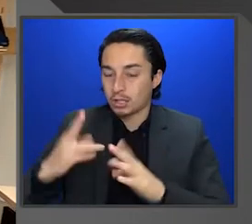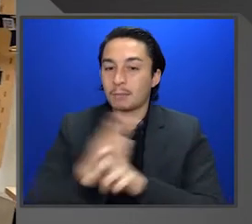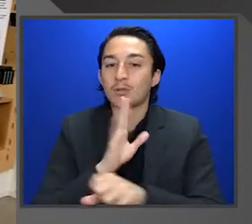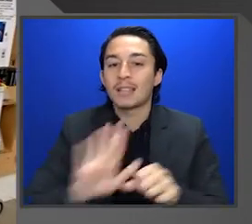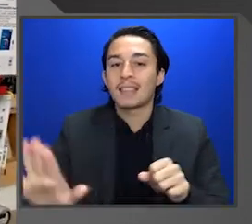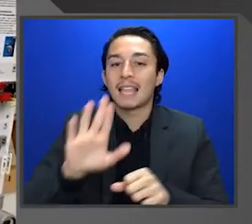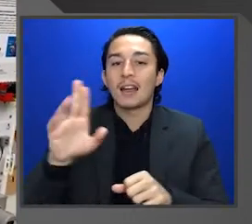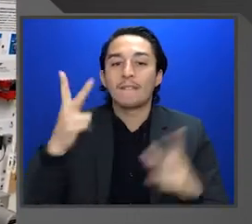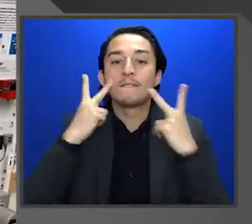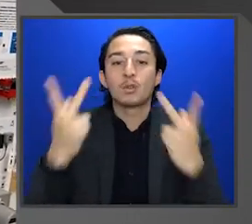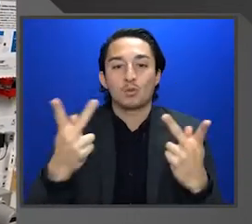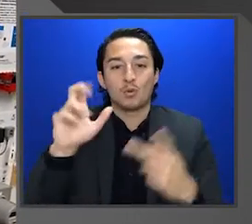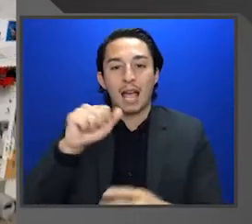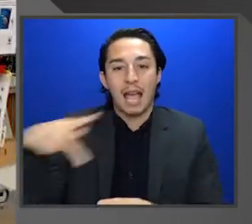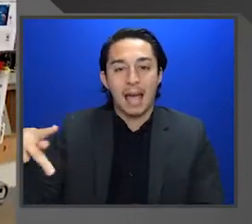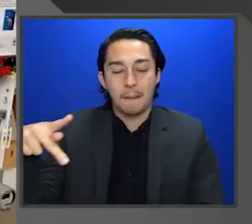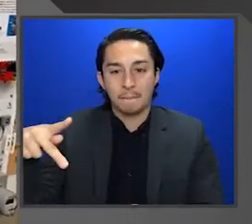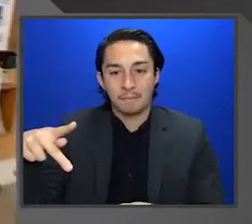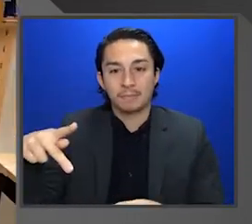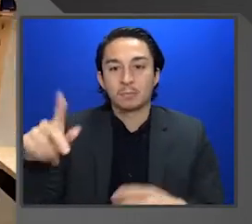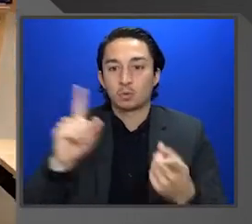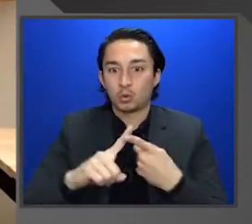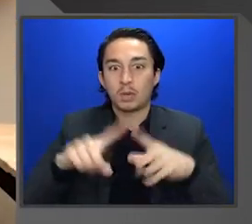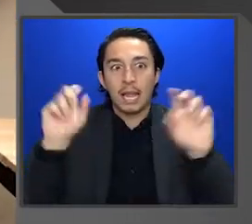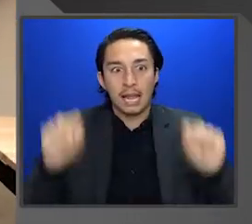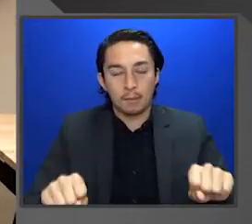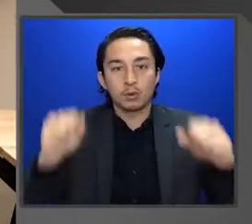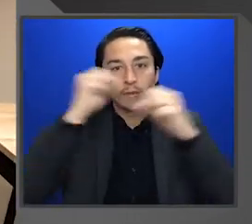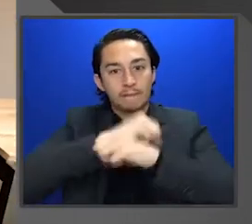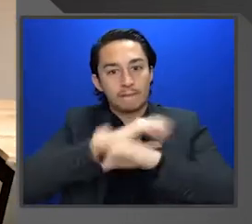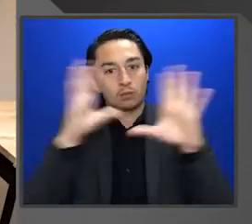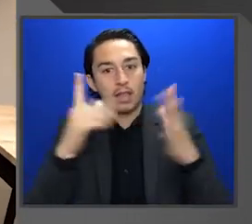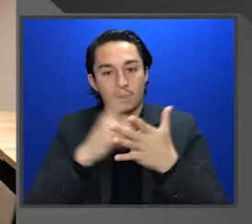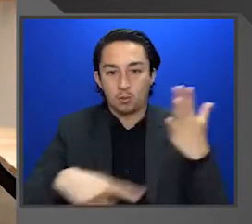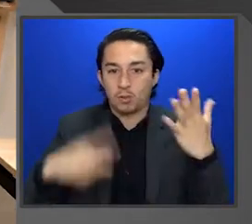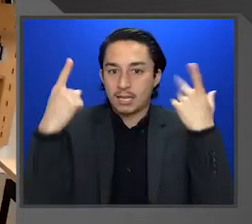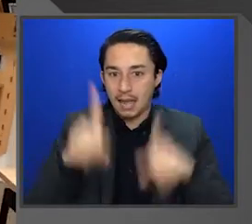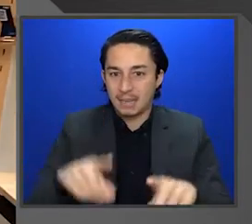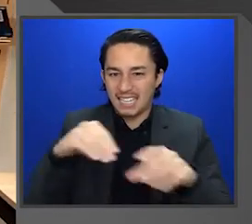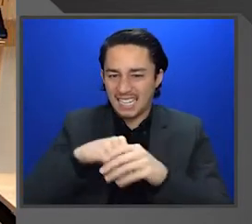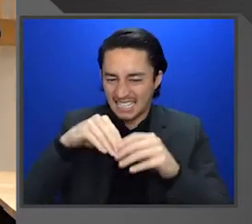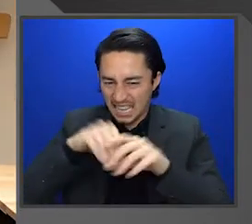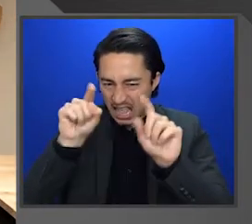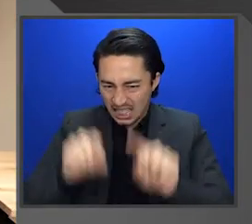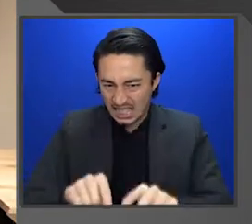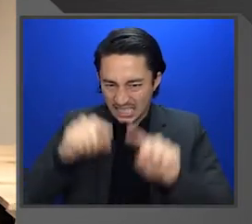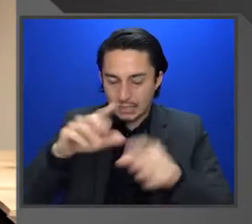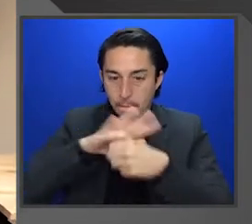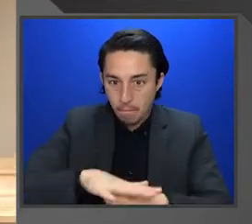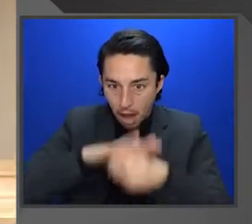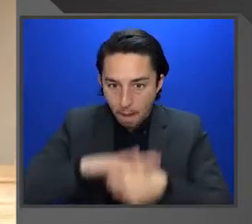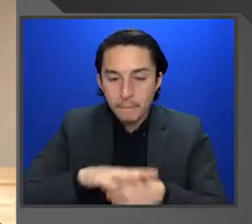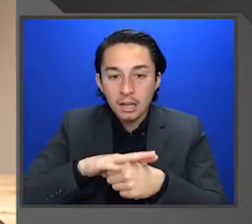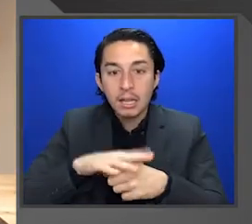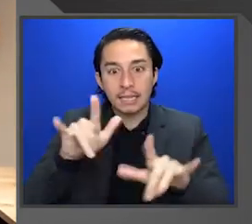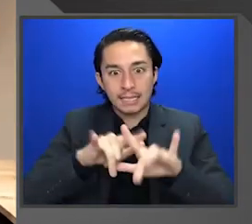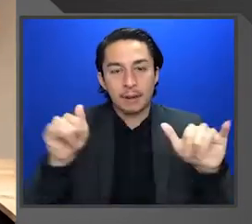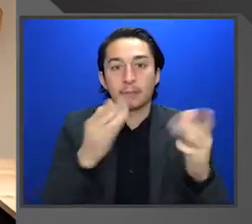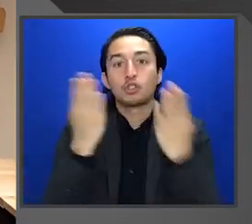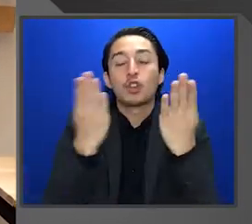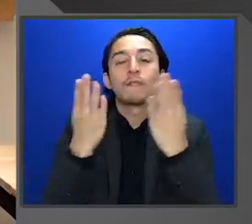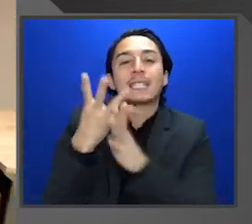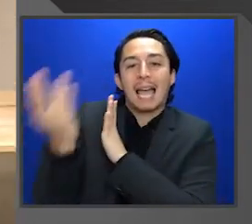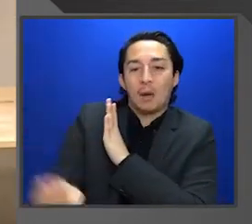their view application in order to be able to visualize what's happening in this pump while servicing it out in the field.